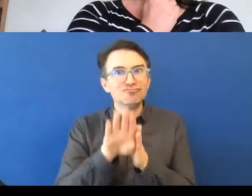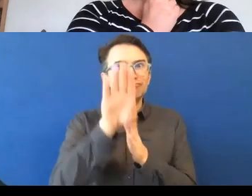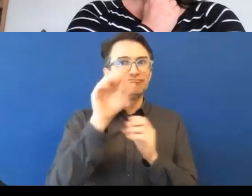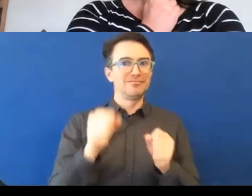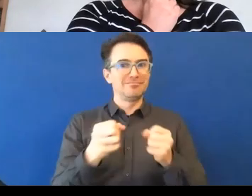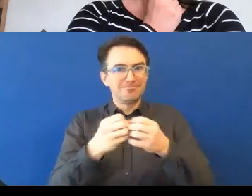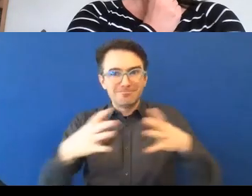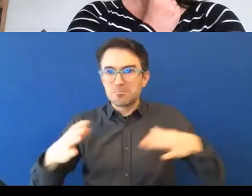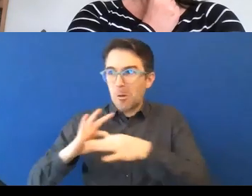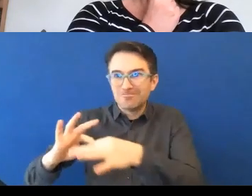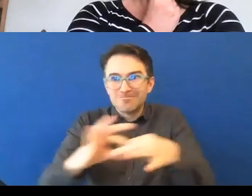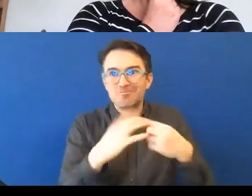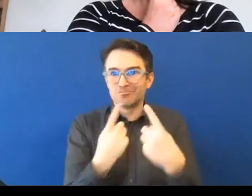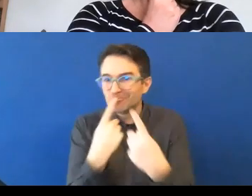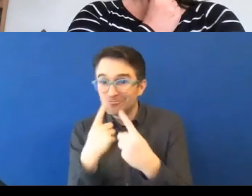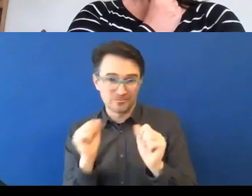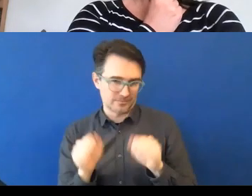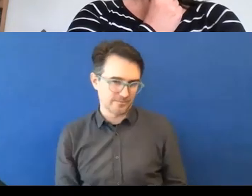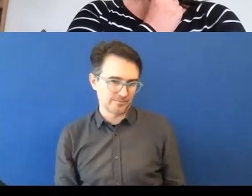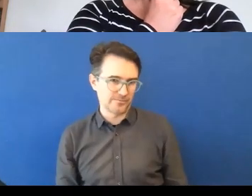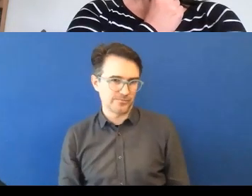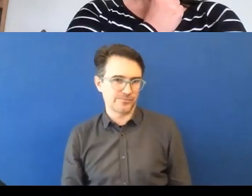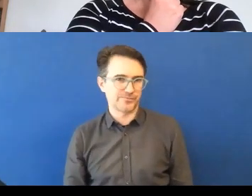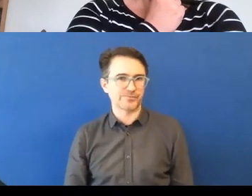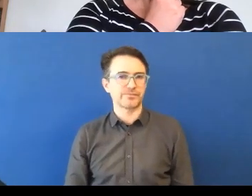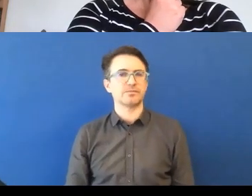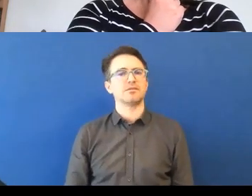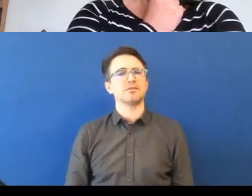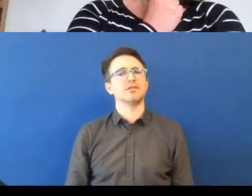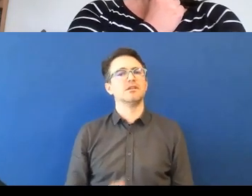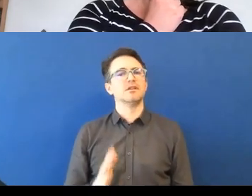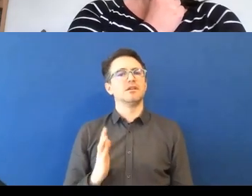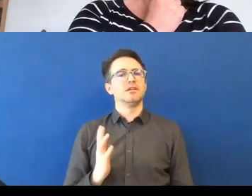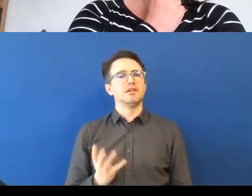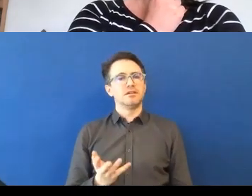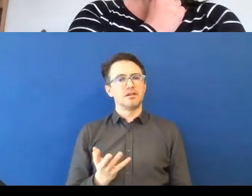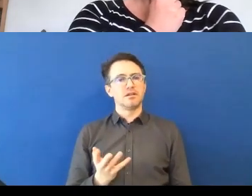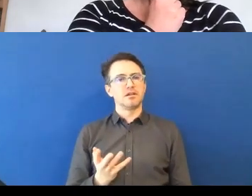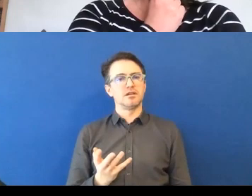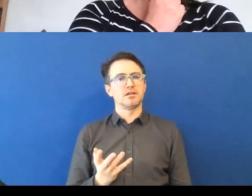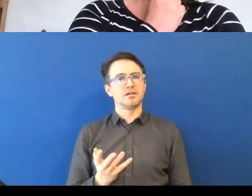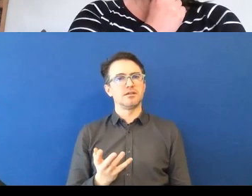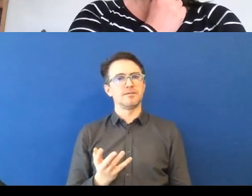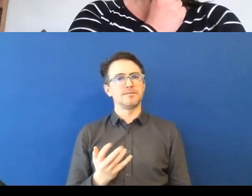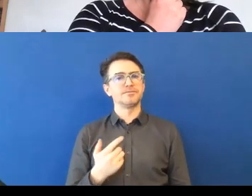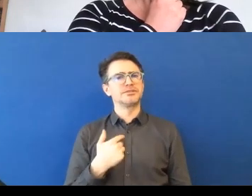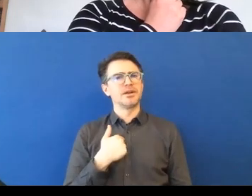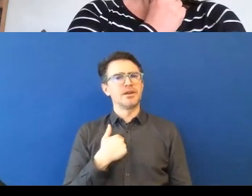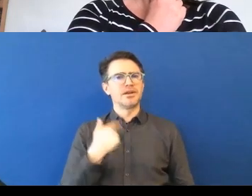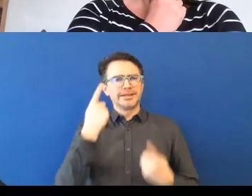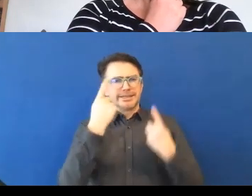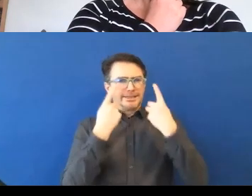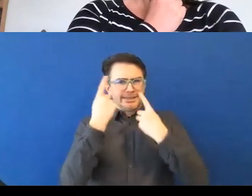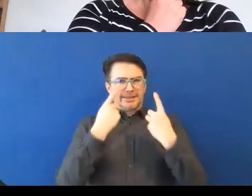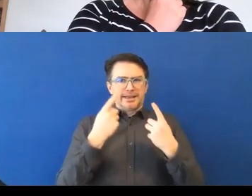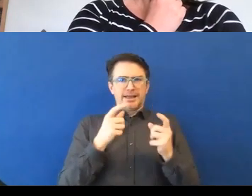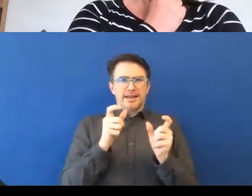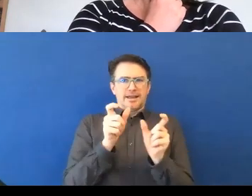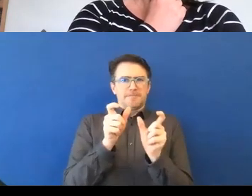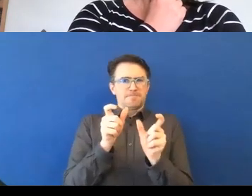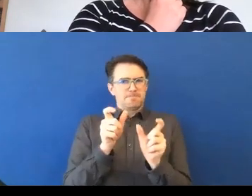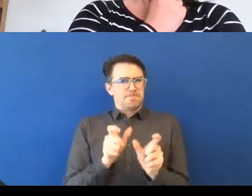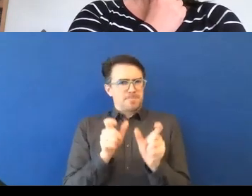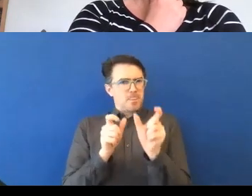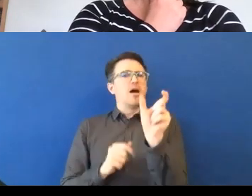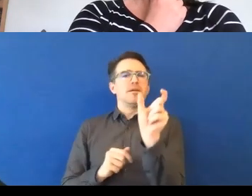and our role models and sponsors. And those people then mentor the next generation. And that's how we then start changing the